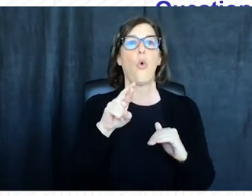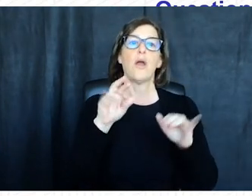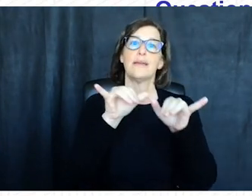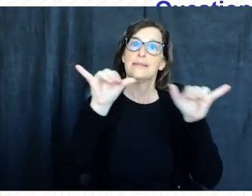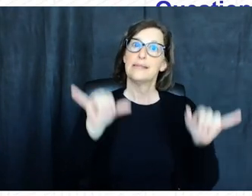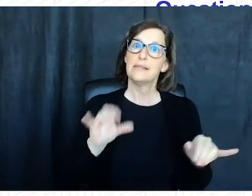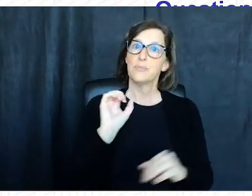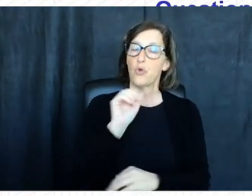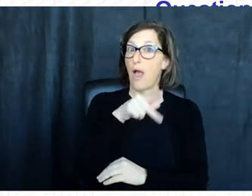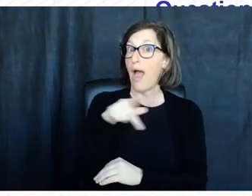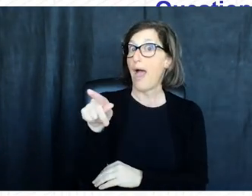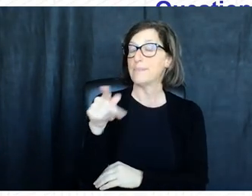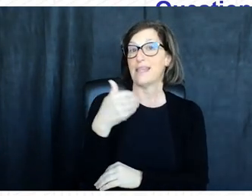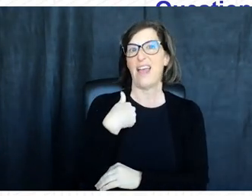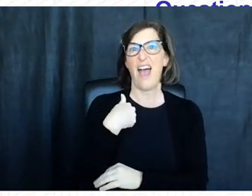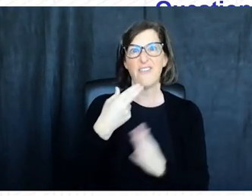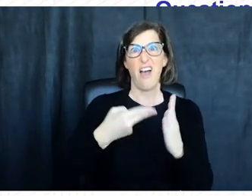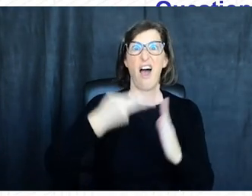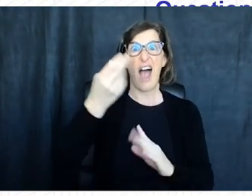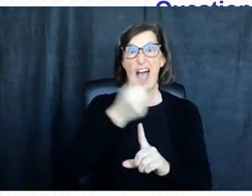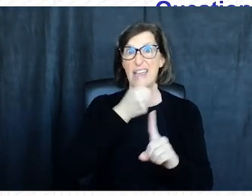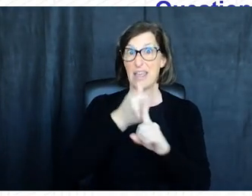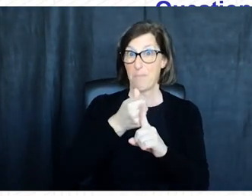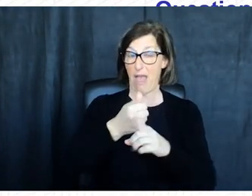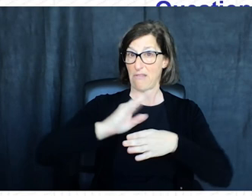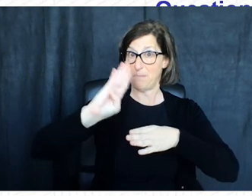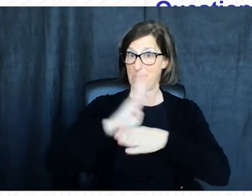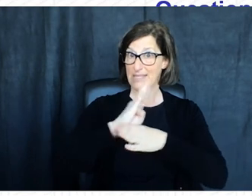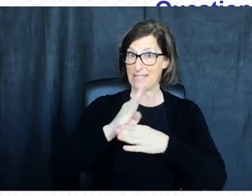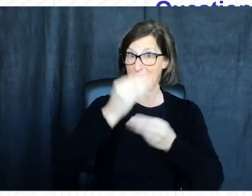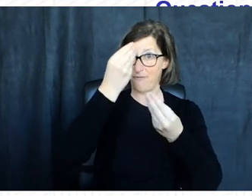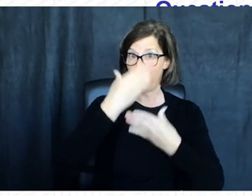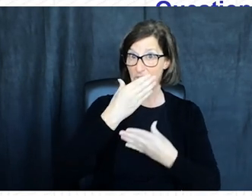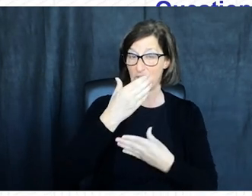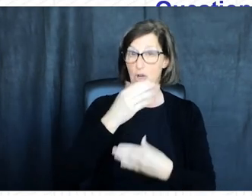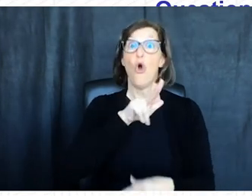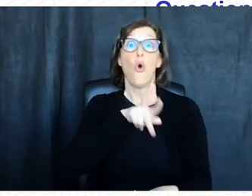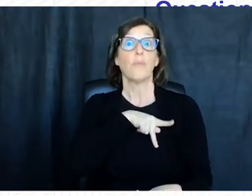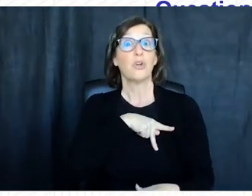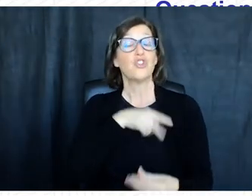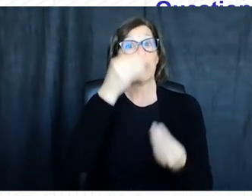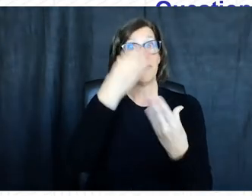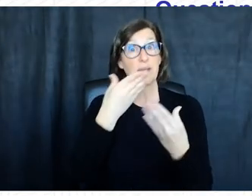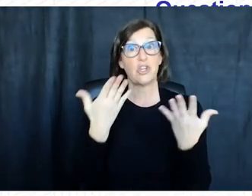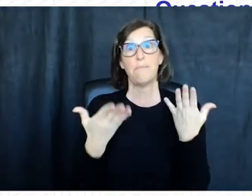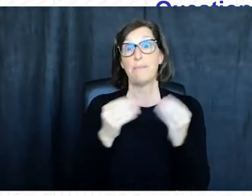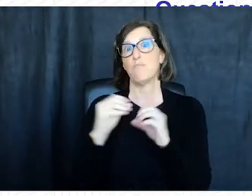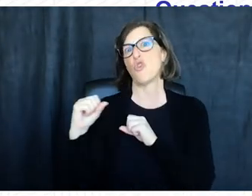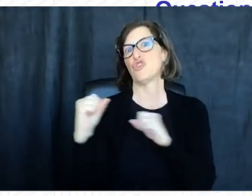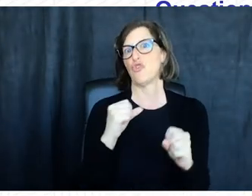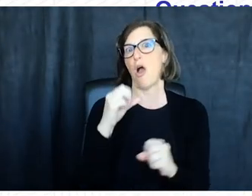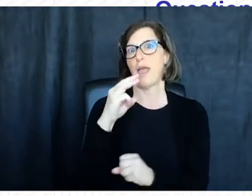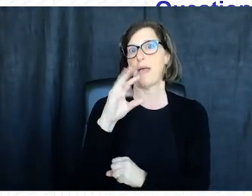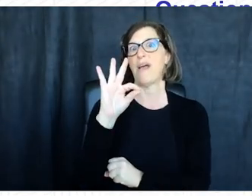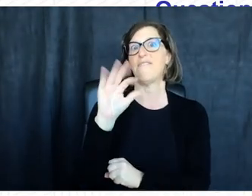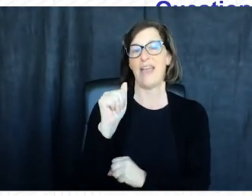or or systems or applications that hold you know high impact business data or personal data you know stronger forms of